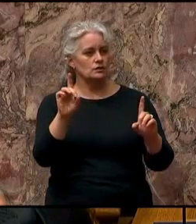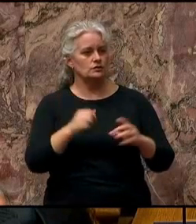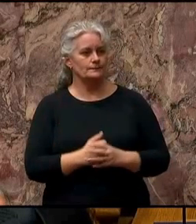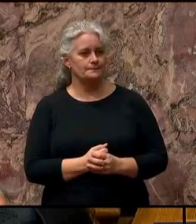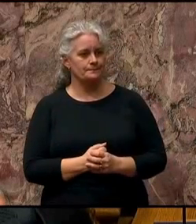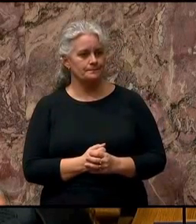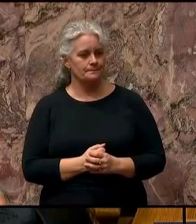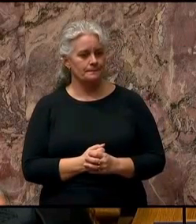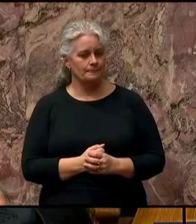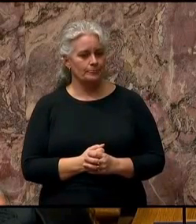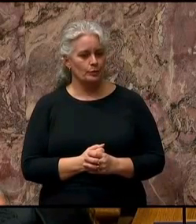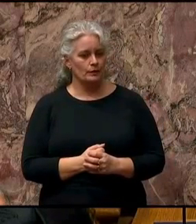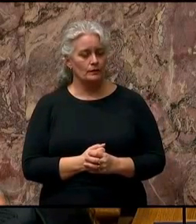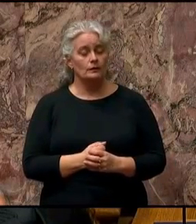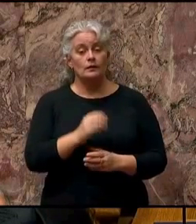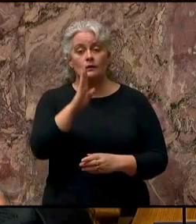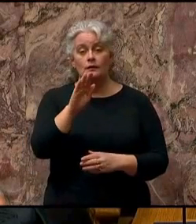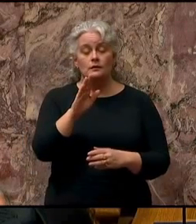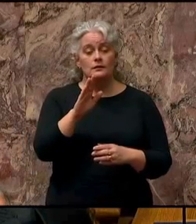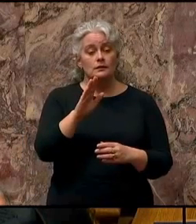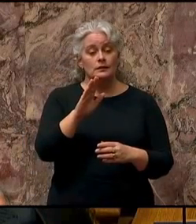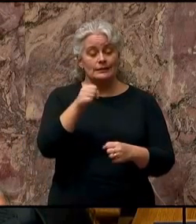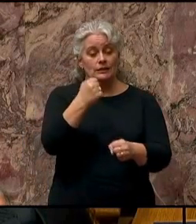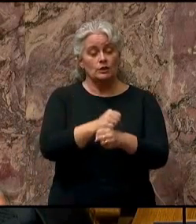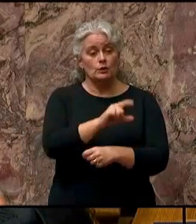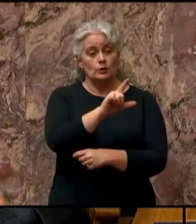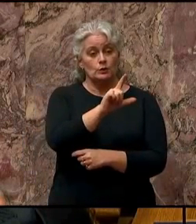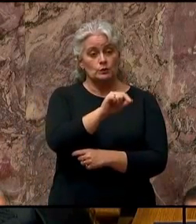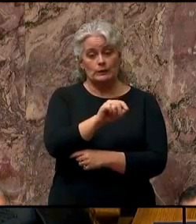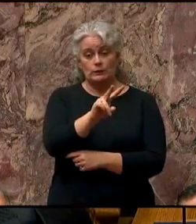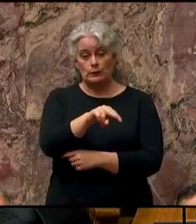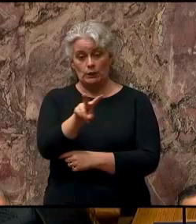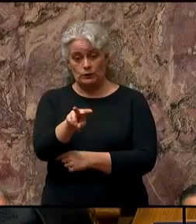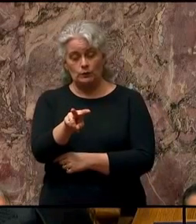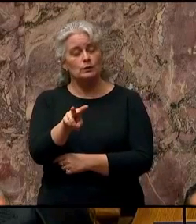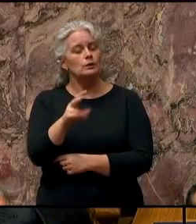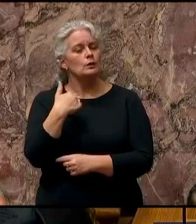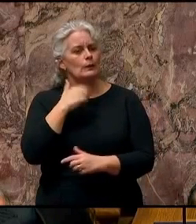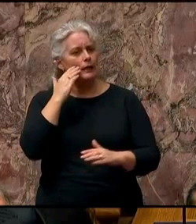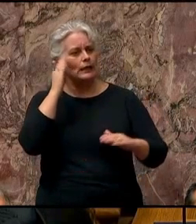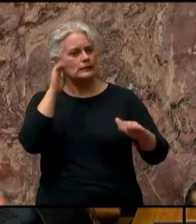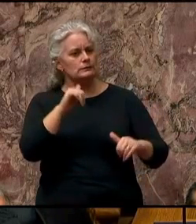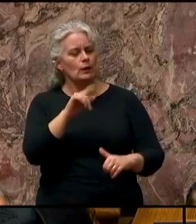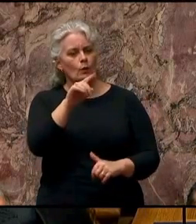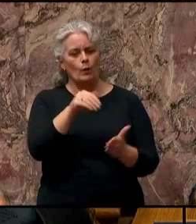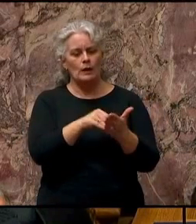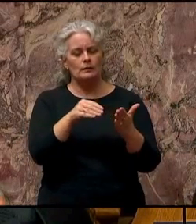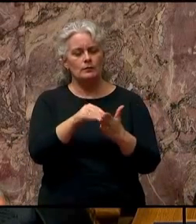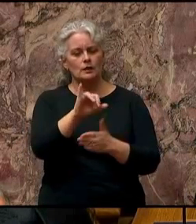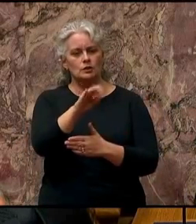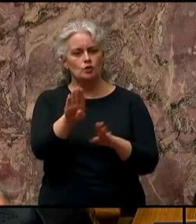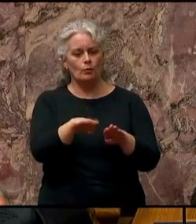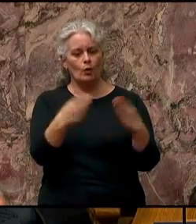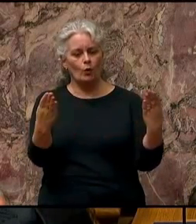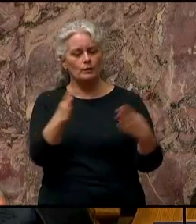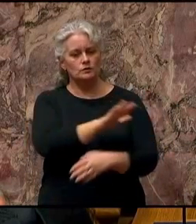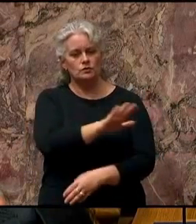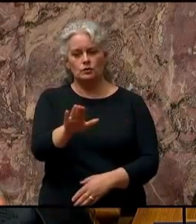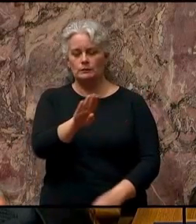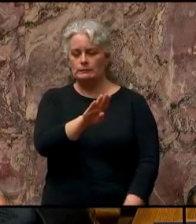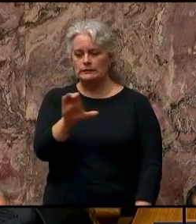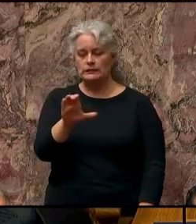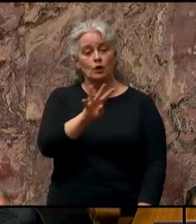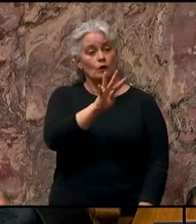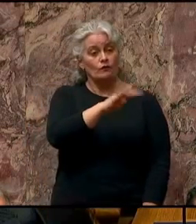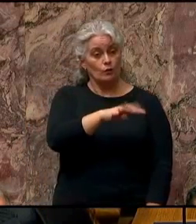By 2022, over a million job openings are expected across British Columbia. 44%